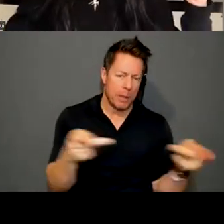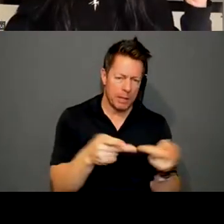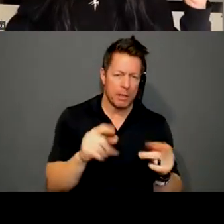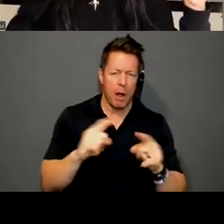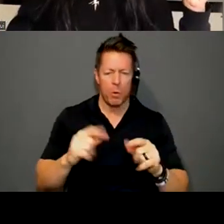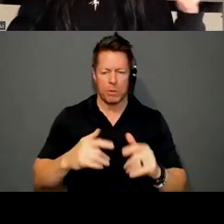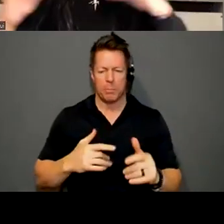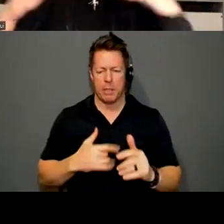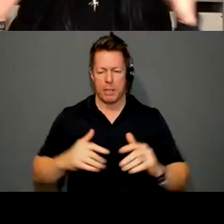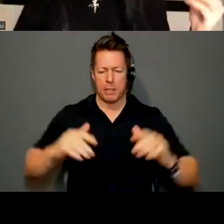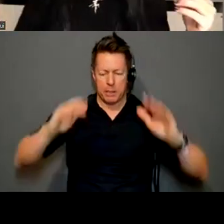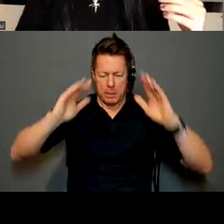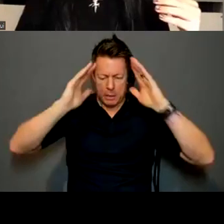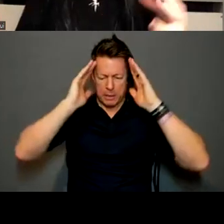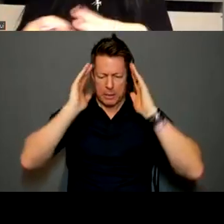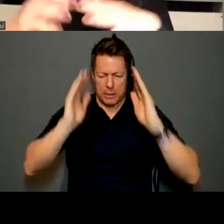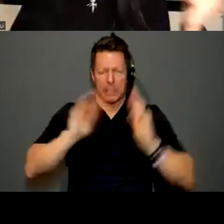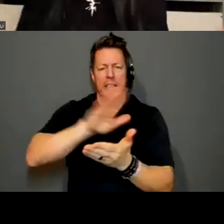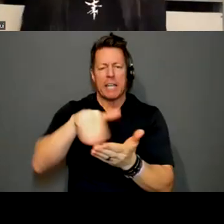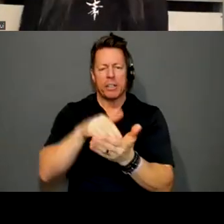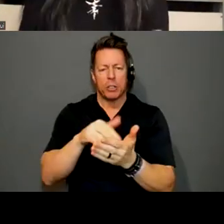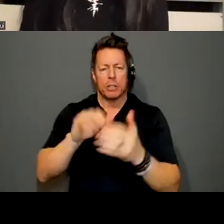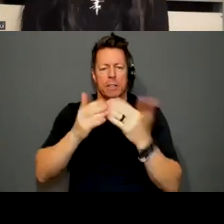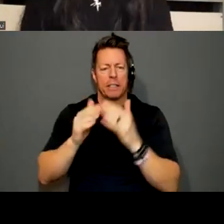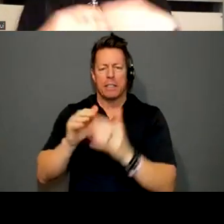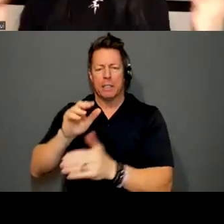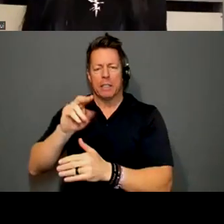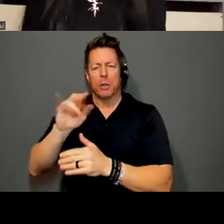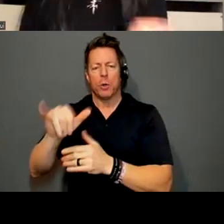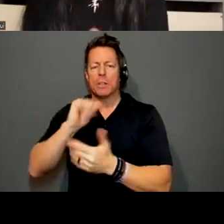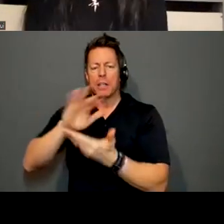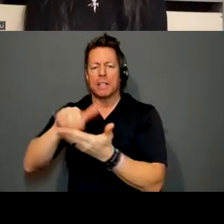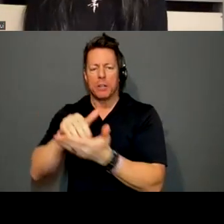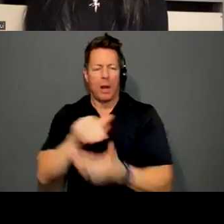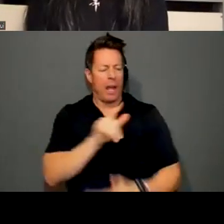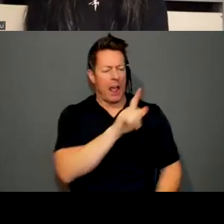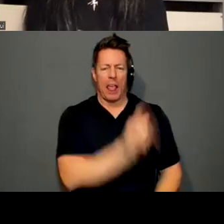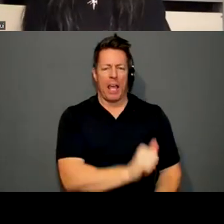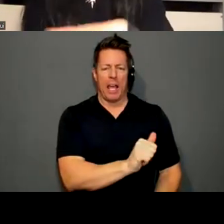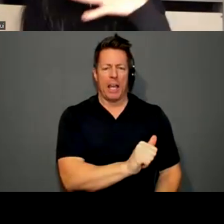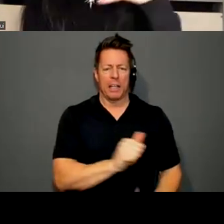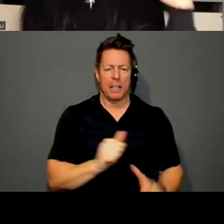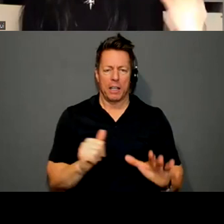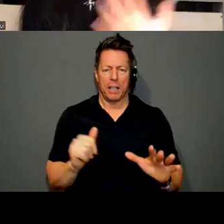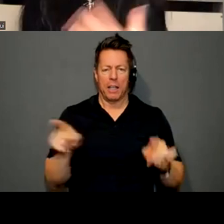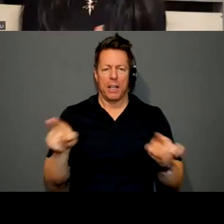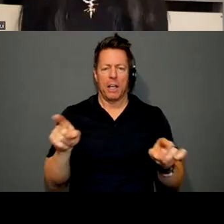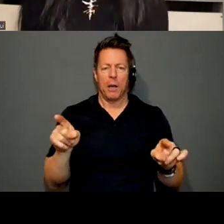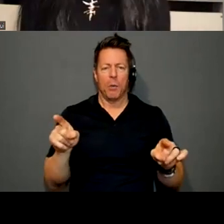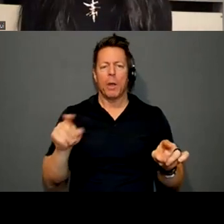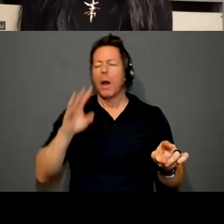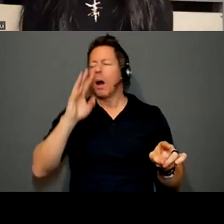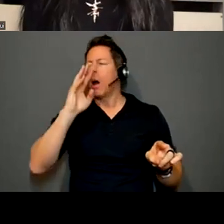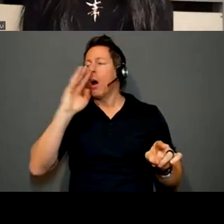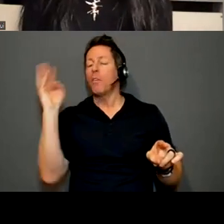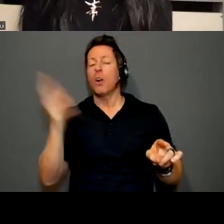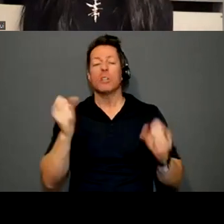cities. Like New York is not the epicenter. LA is not. Like we overlook so many